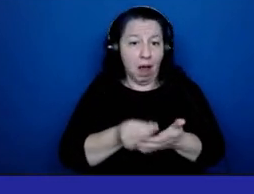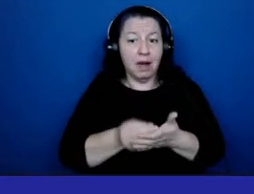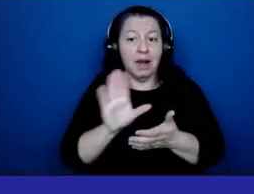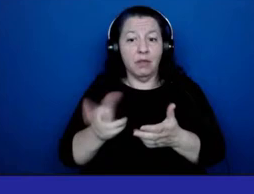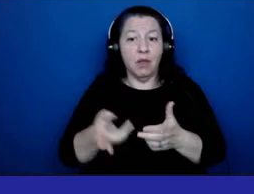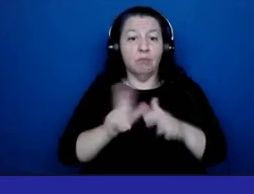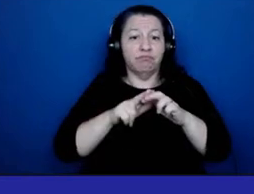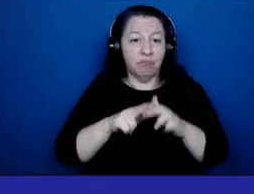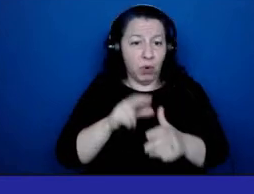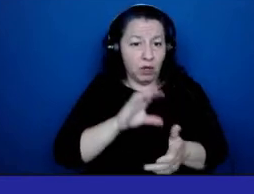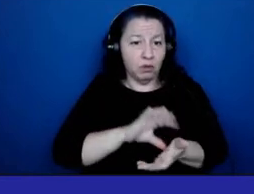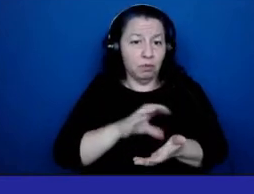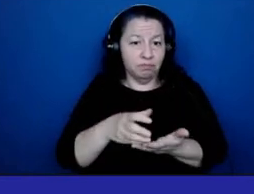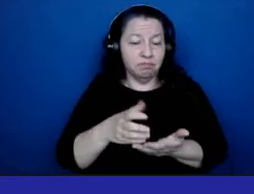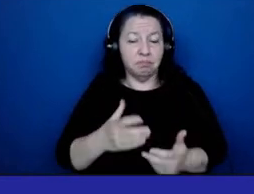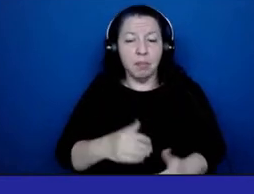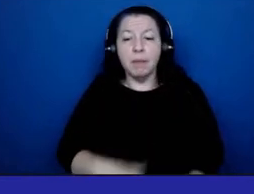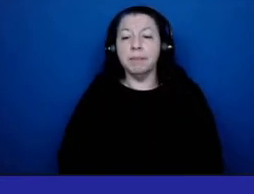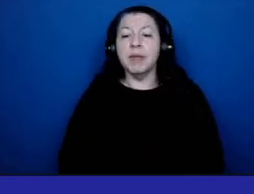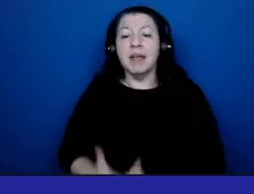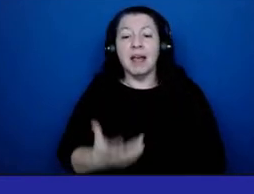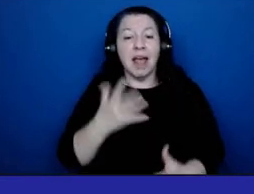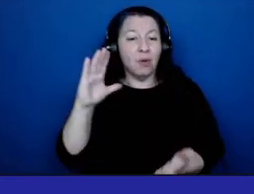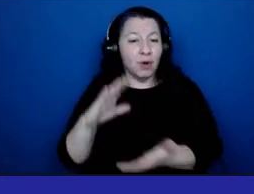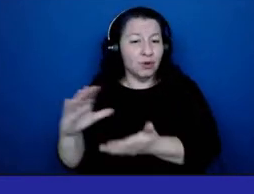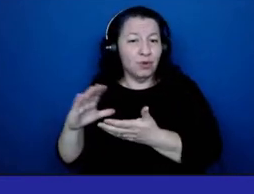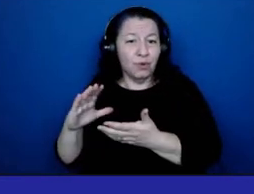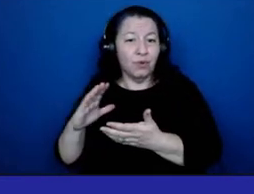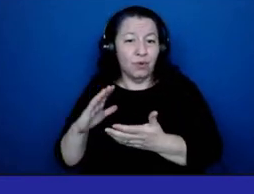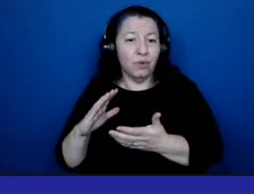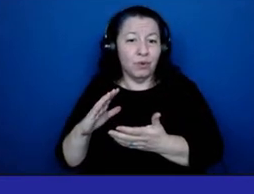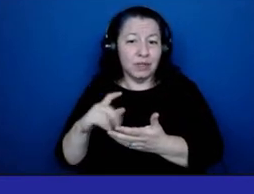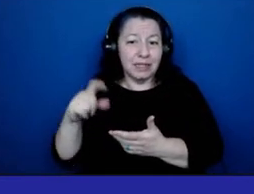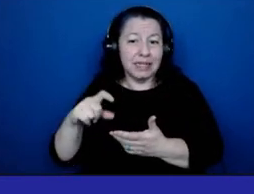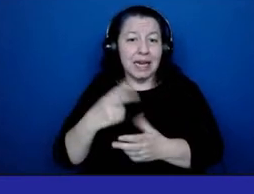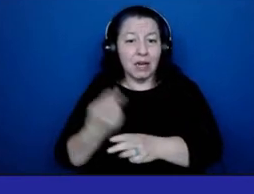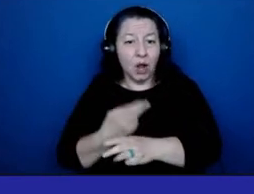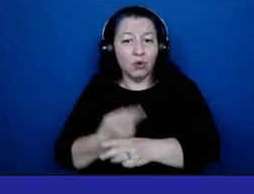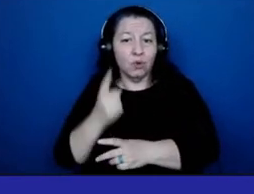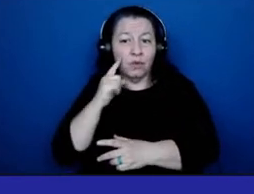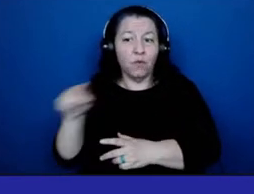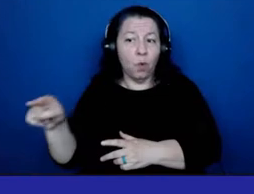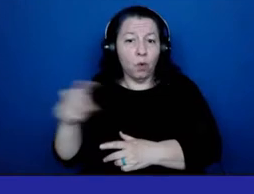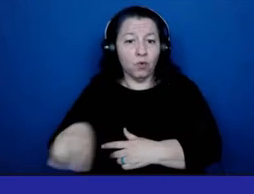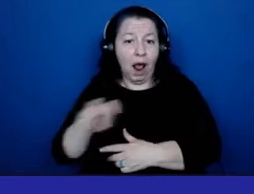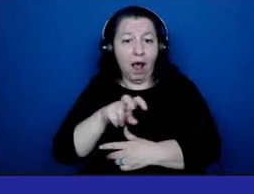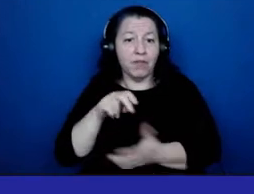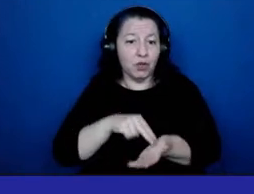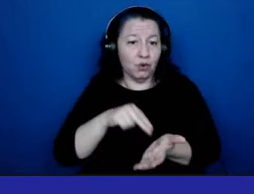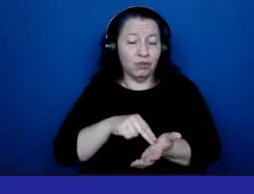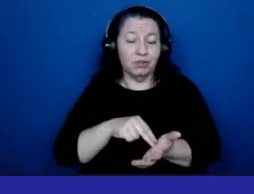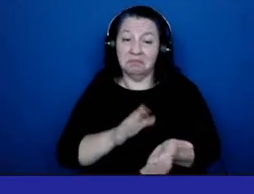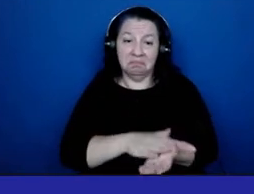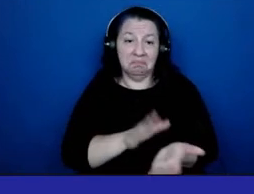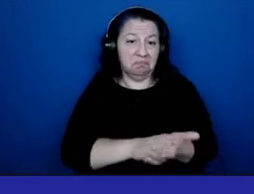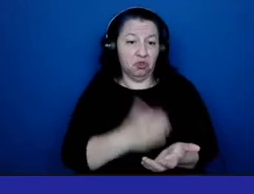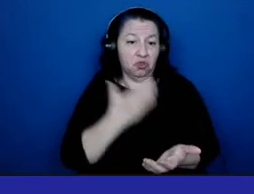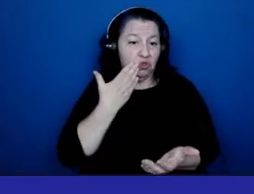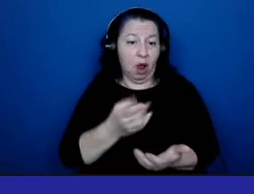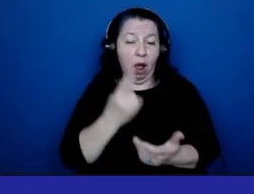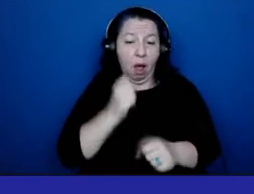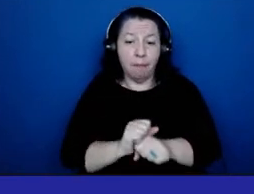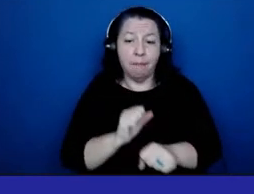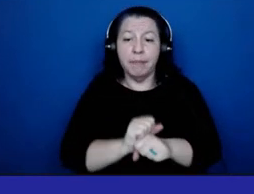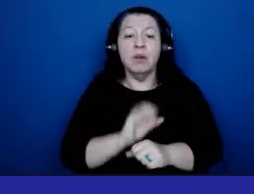utilization and financial burden of travel nurses. I applaud you for that. Your emails to us have always been